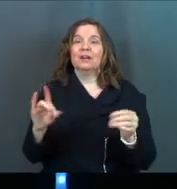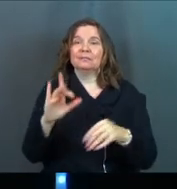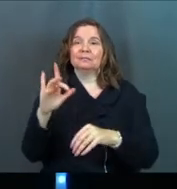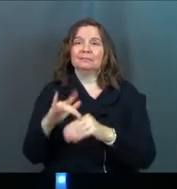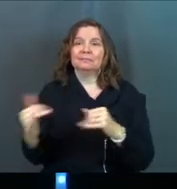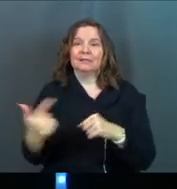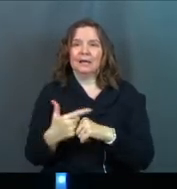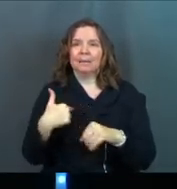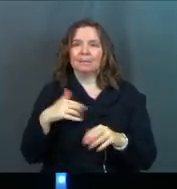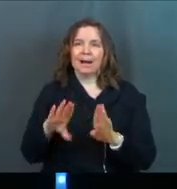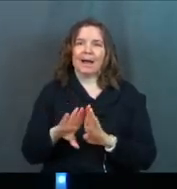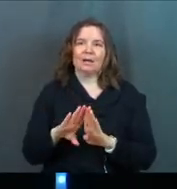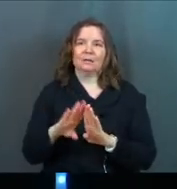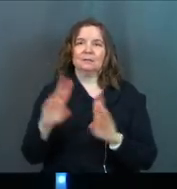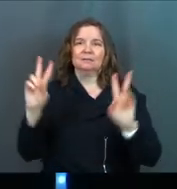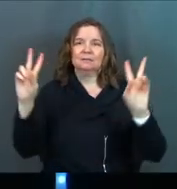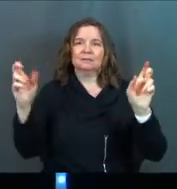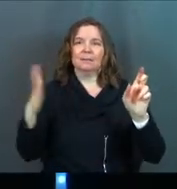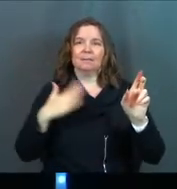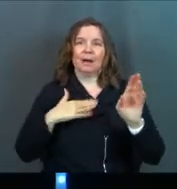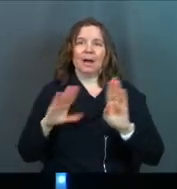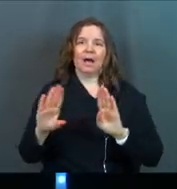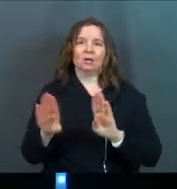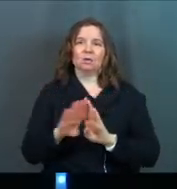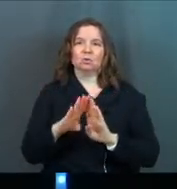over today. My door's always open.